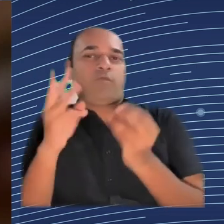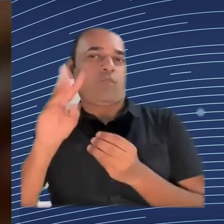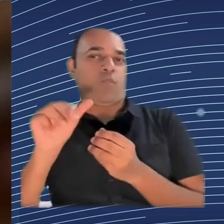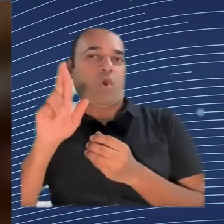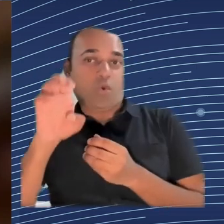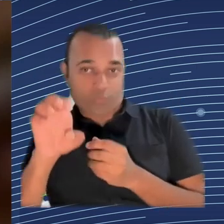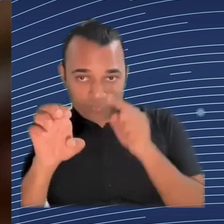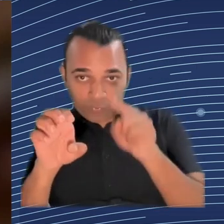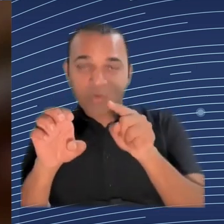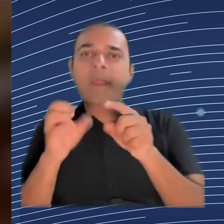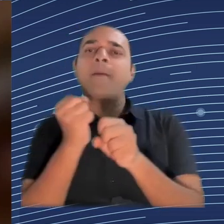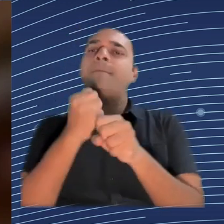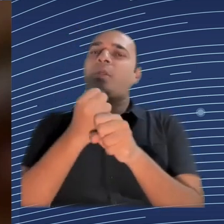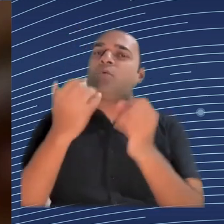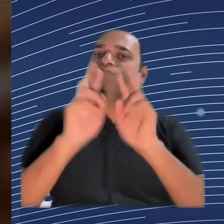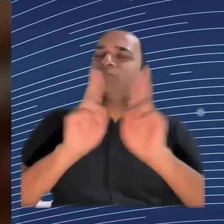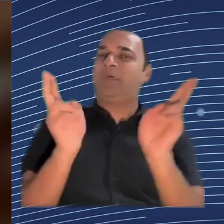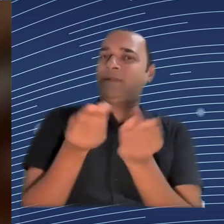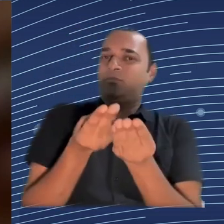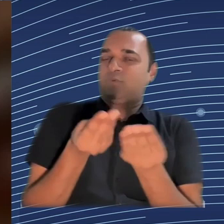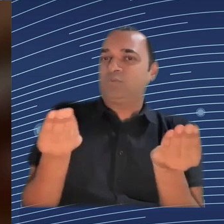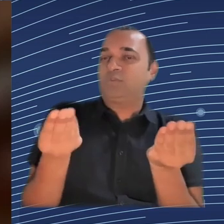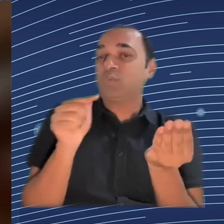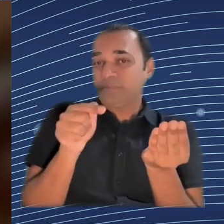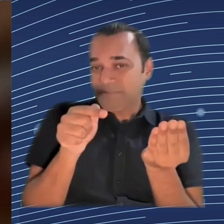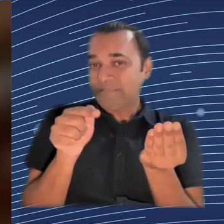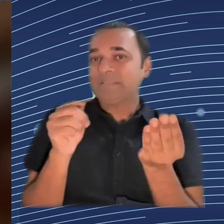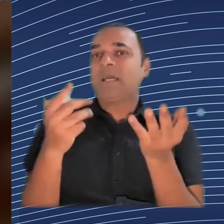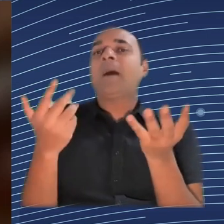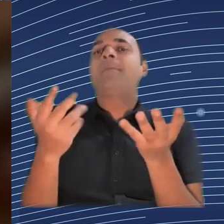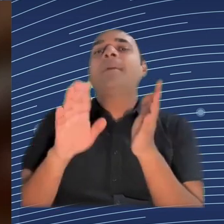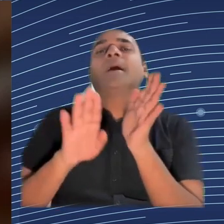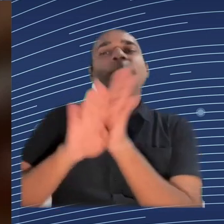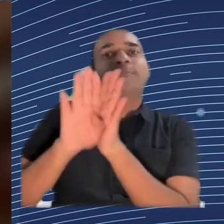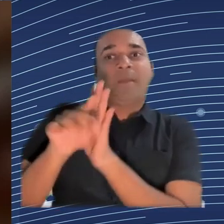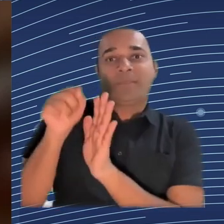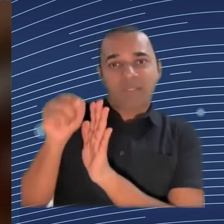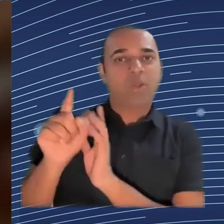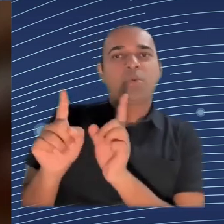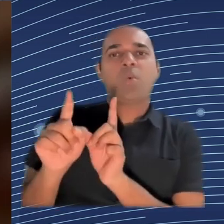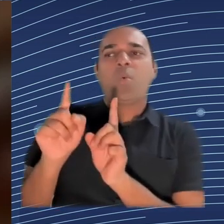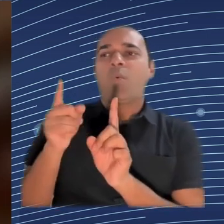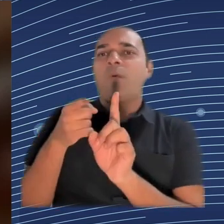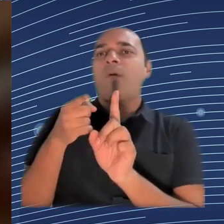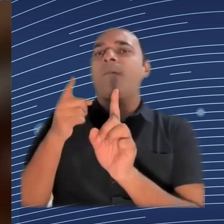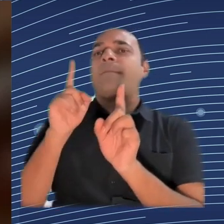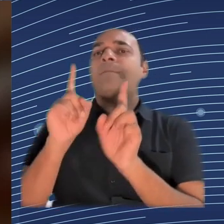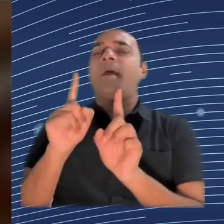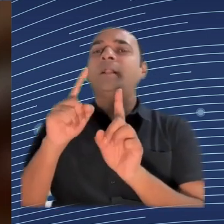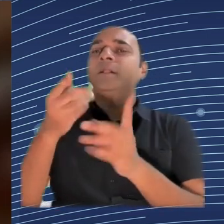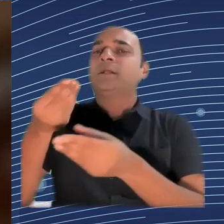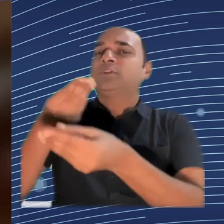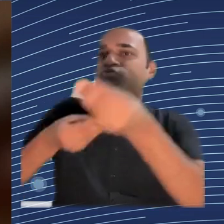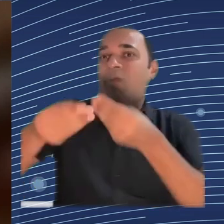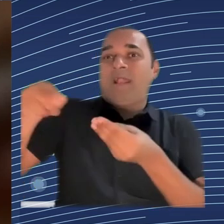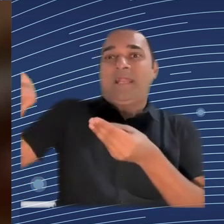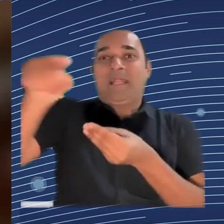side, by the way, lack of acknowledgement that risk mitigation is the is not the only approach is the second part. So we